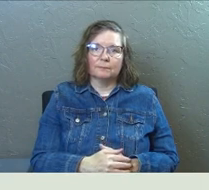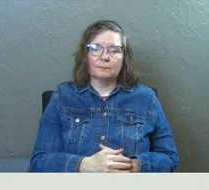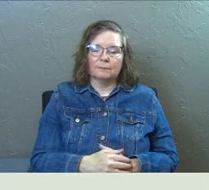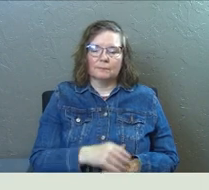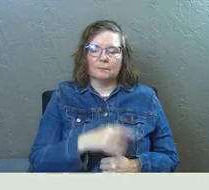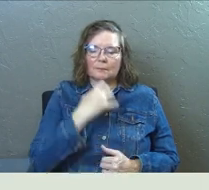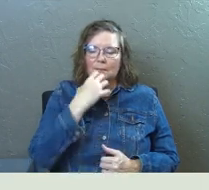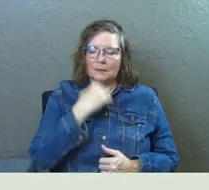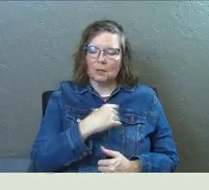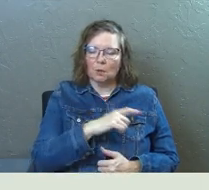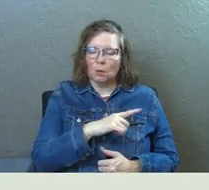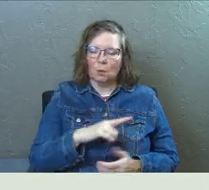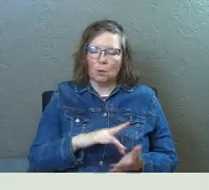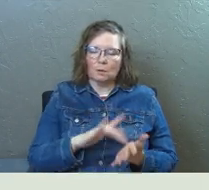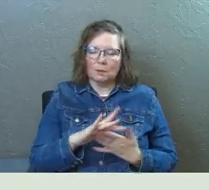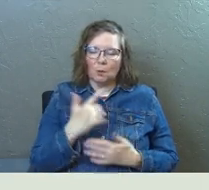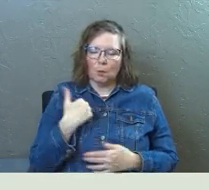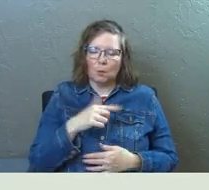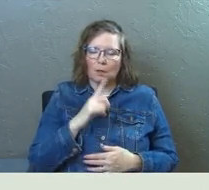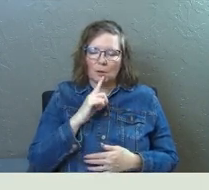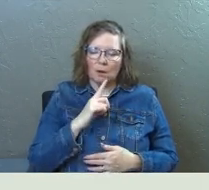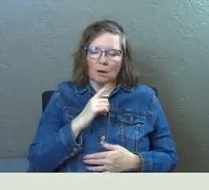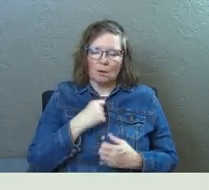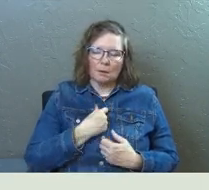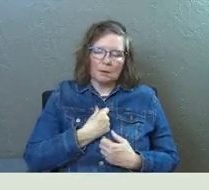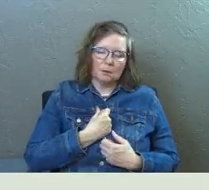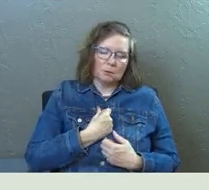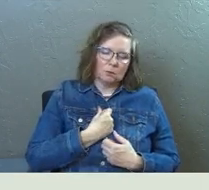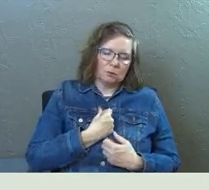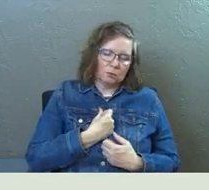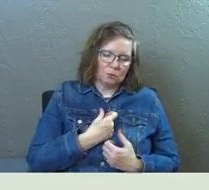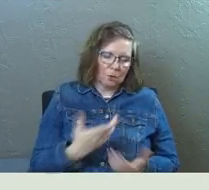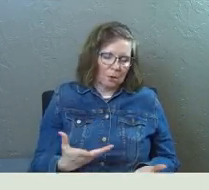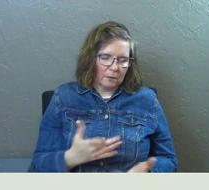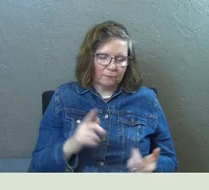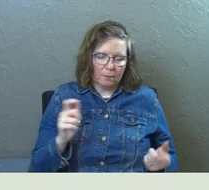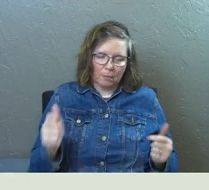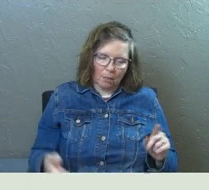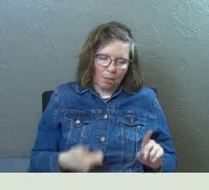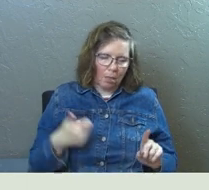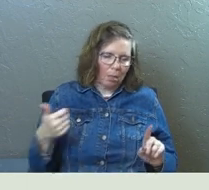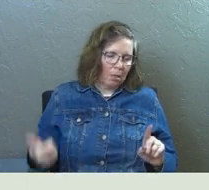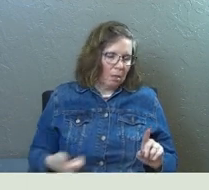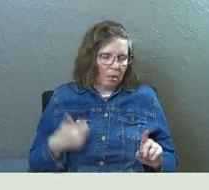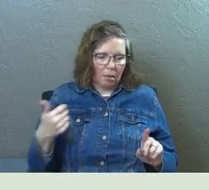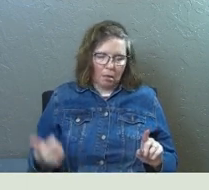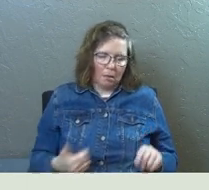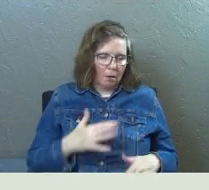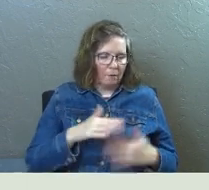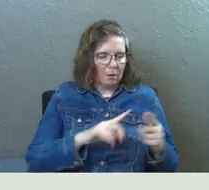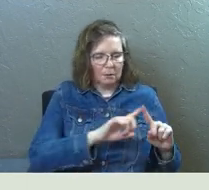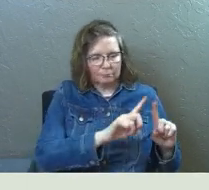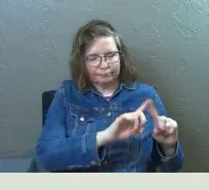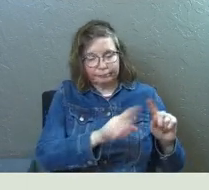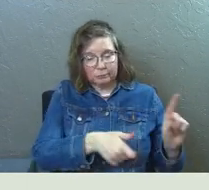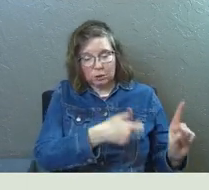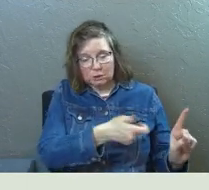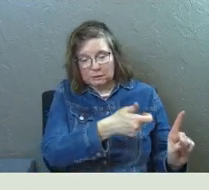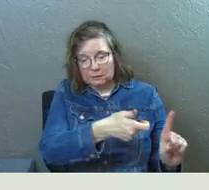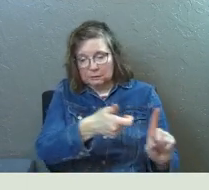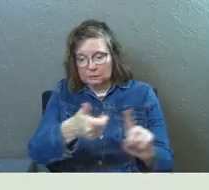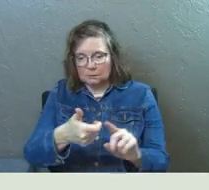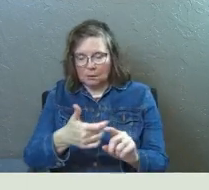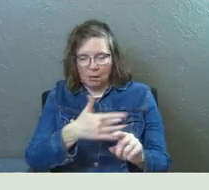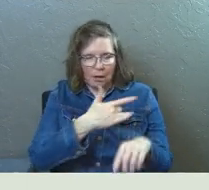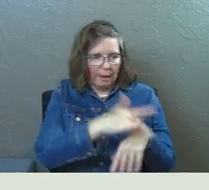Dear Lord Jesus, we are exhausted from the chasing of all the things that have left